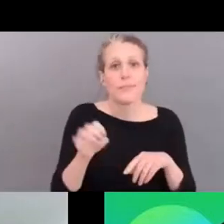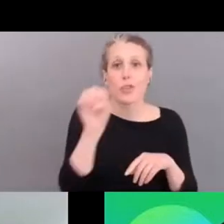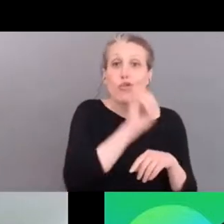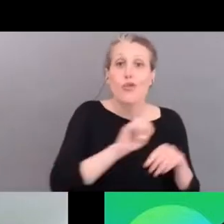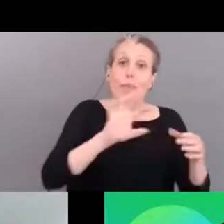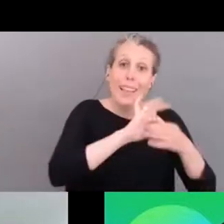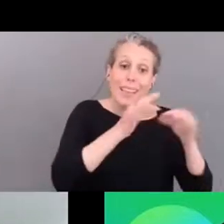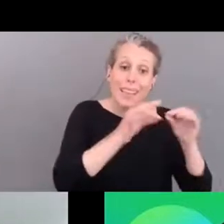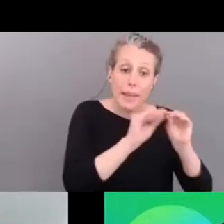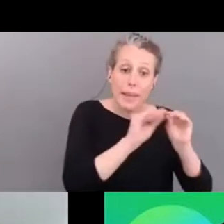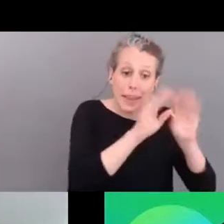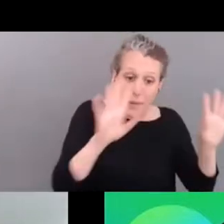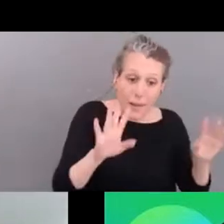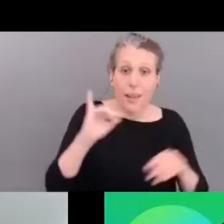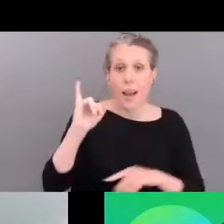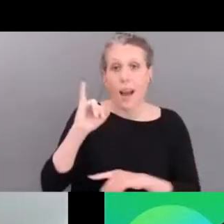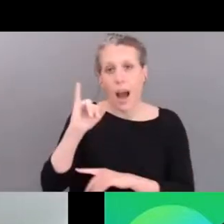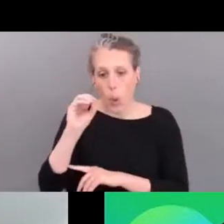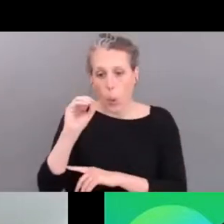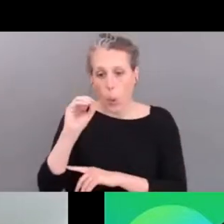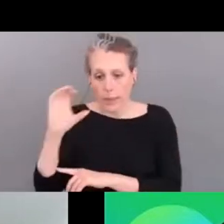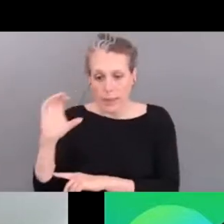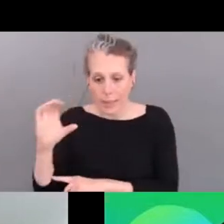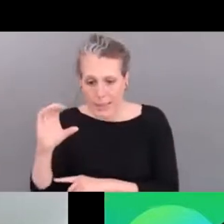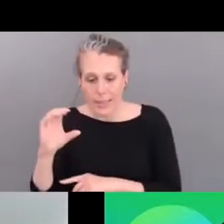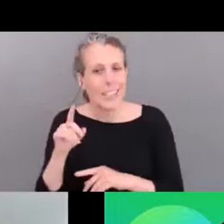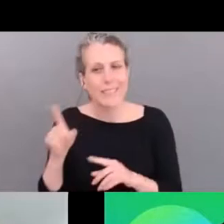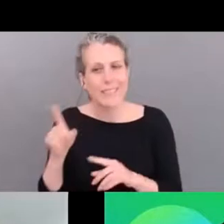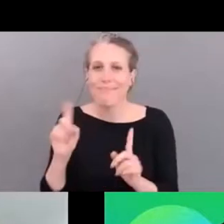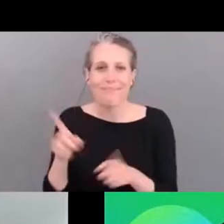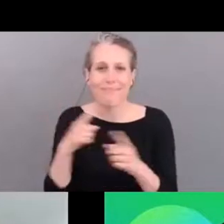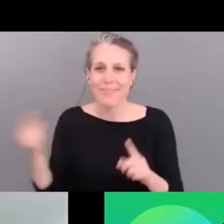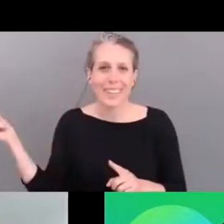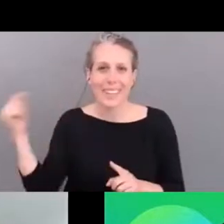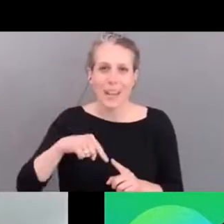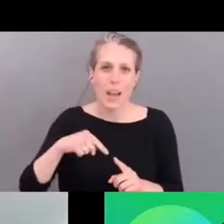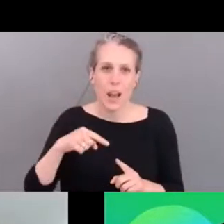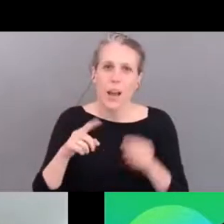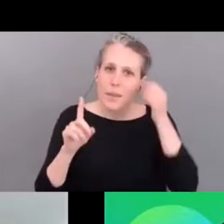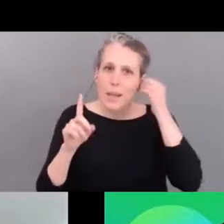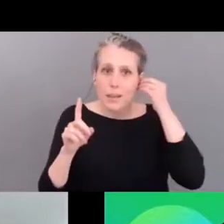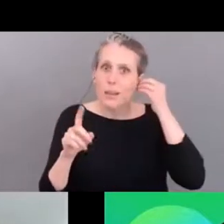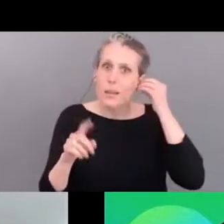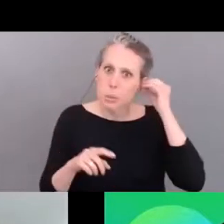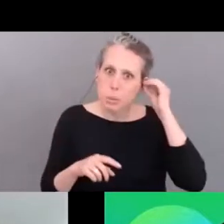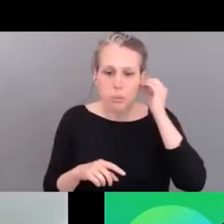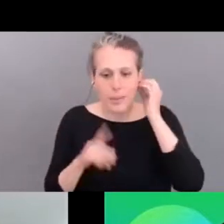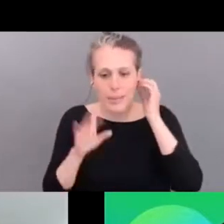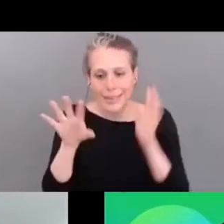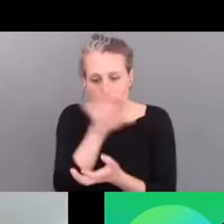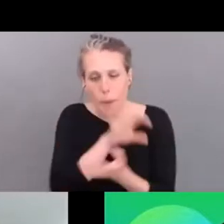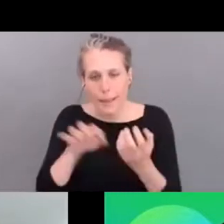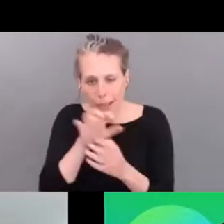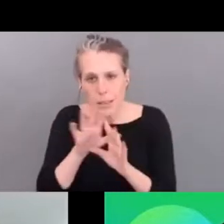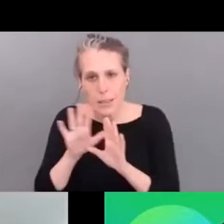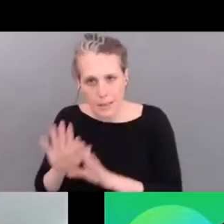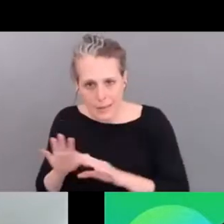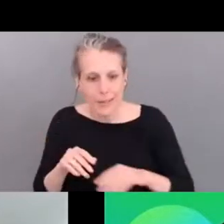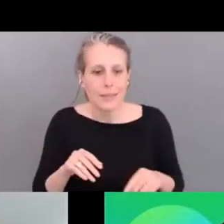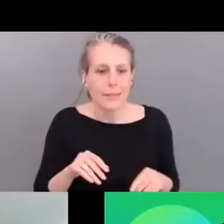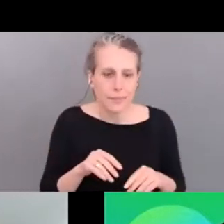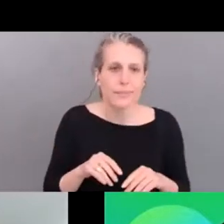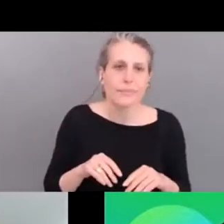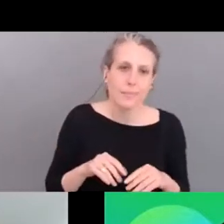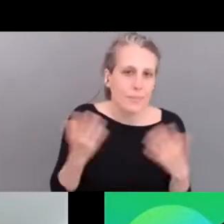even though they couldn't make it because it's actually quite complicated these days but um and all